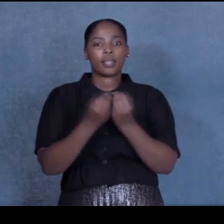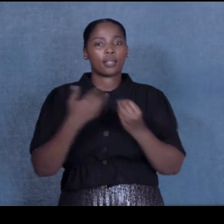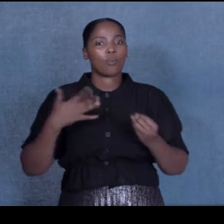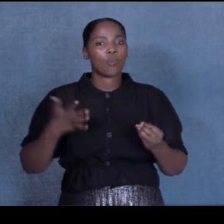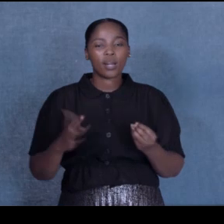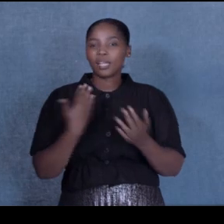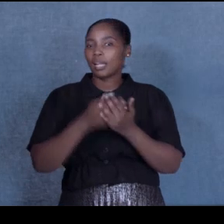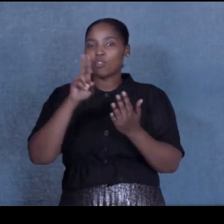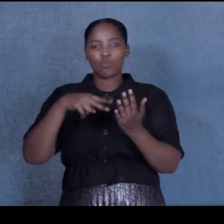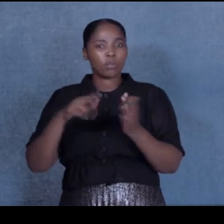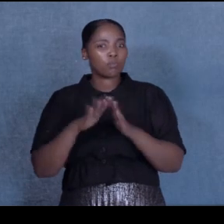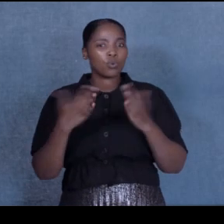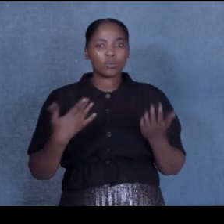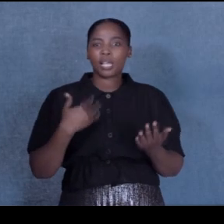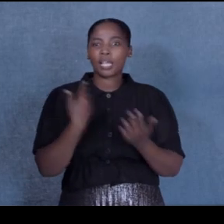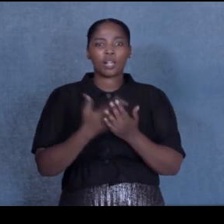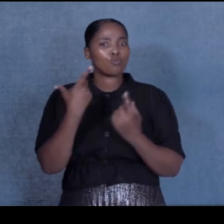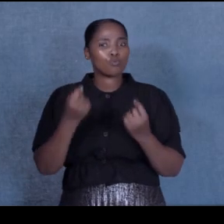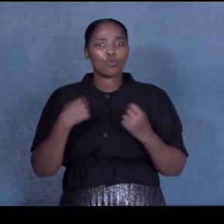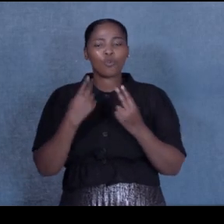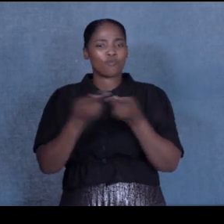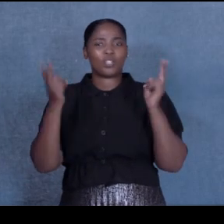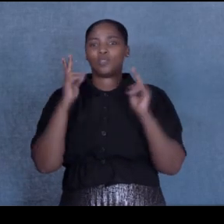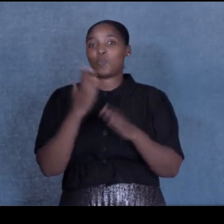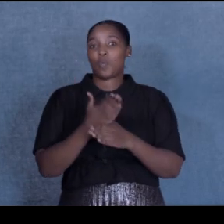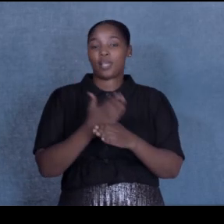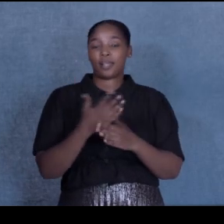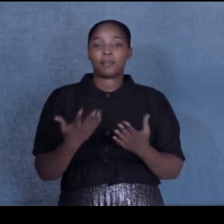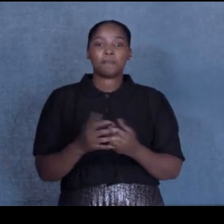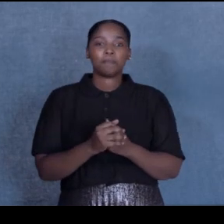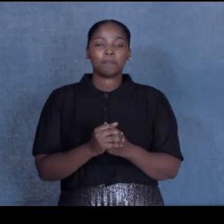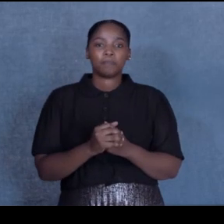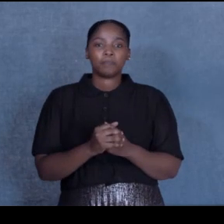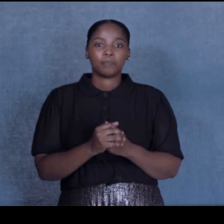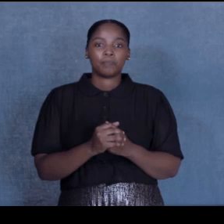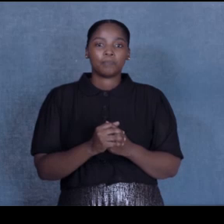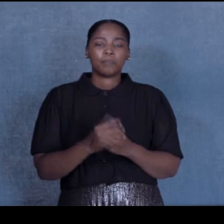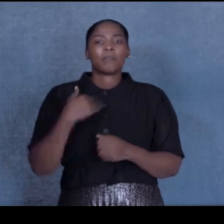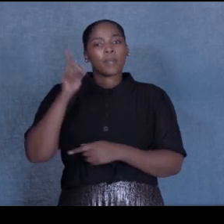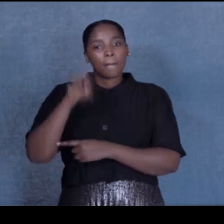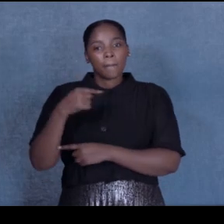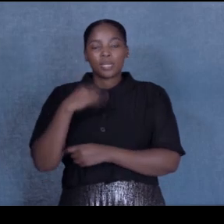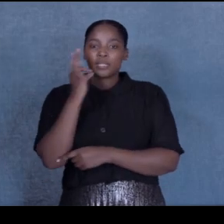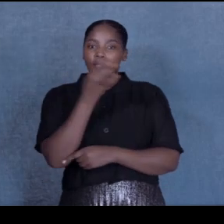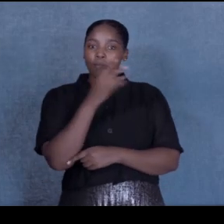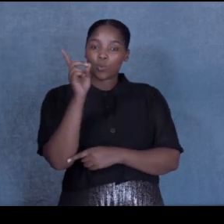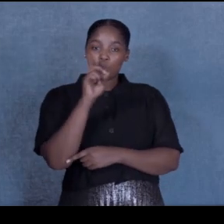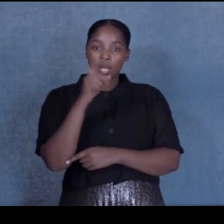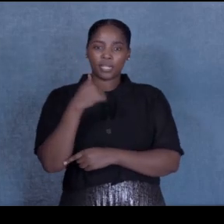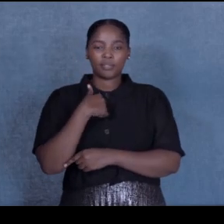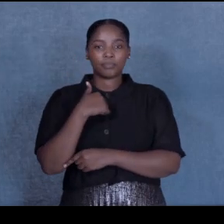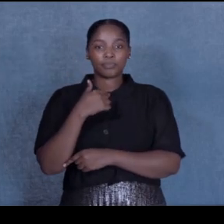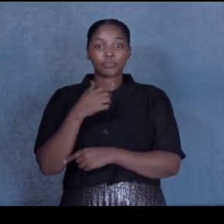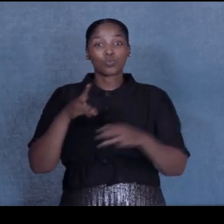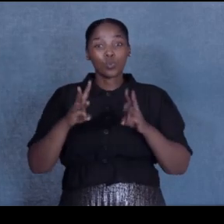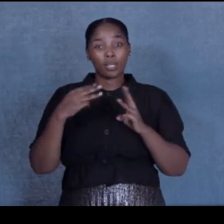read books. I can do university work. I must say that my journey was a